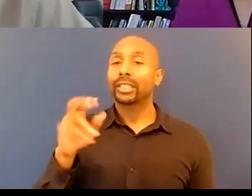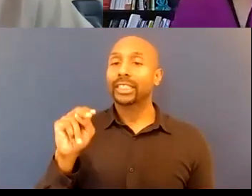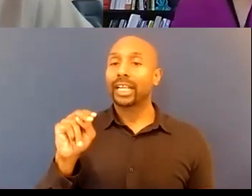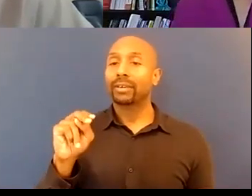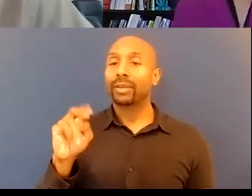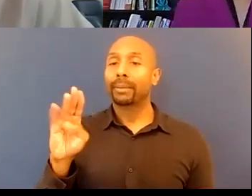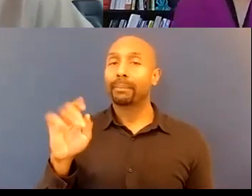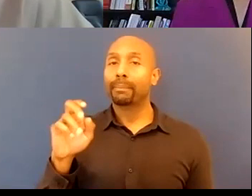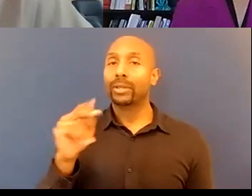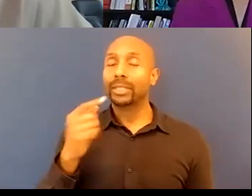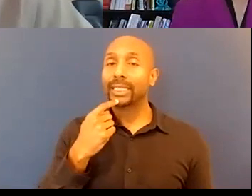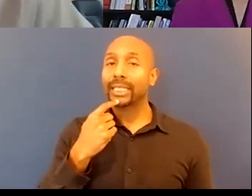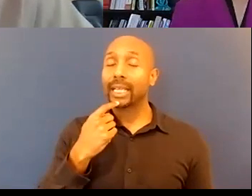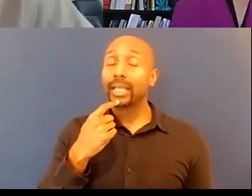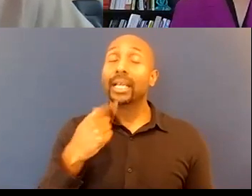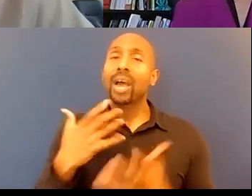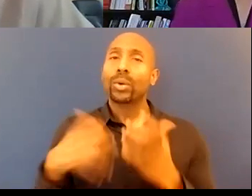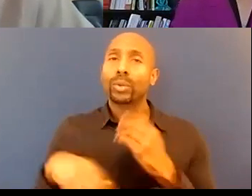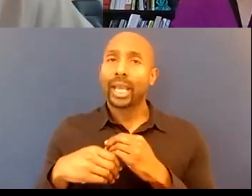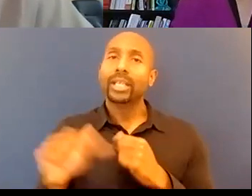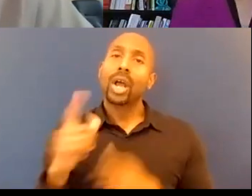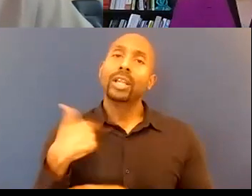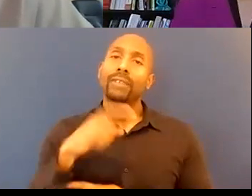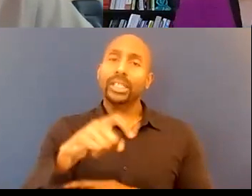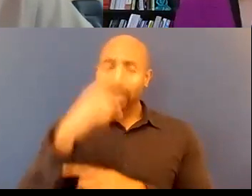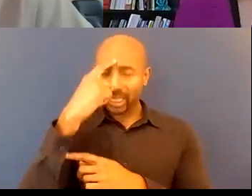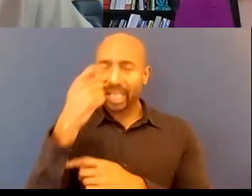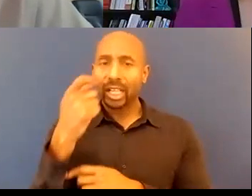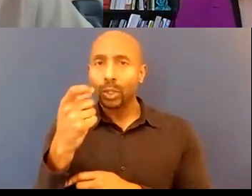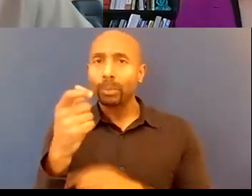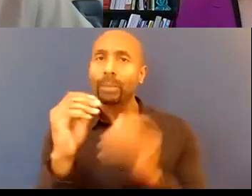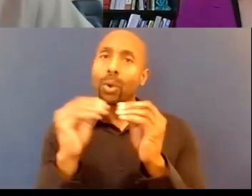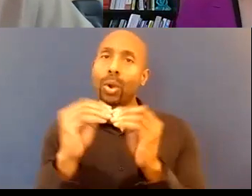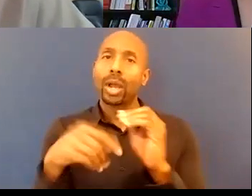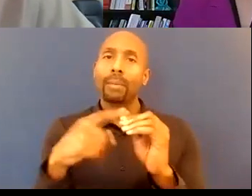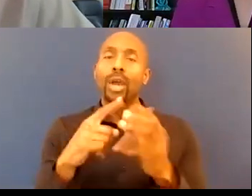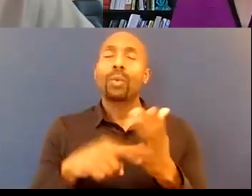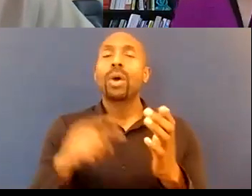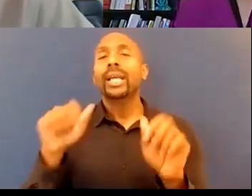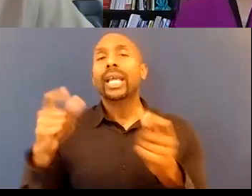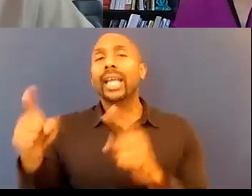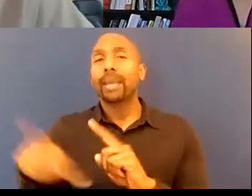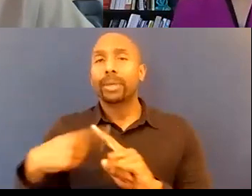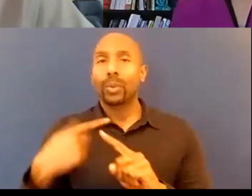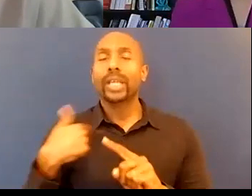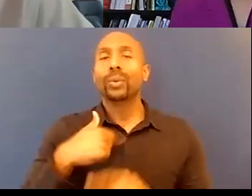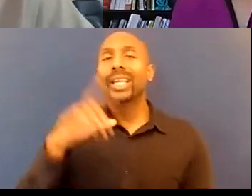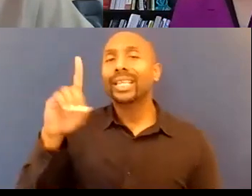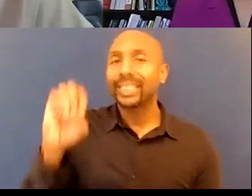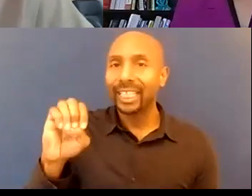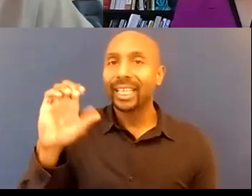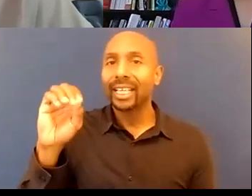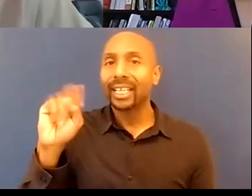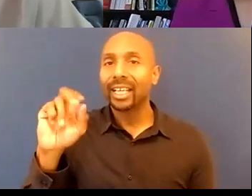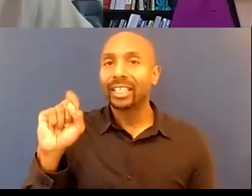thinking about um what happens or what we think about when we deconstruct uh the